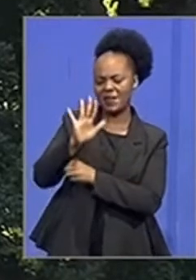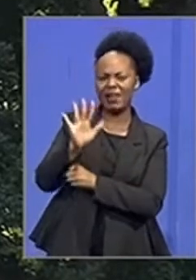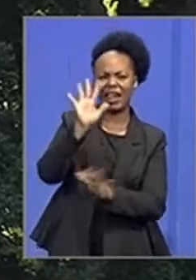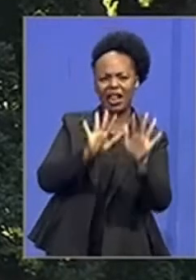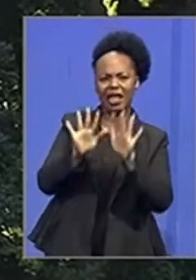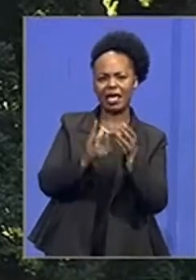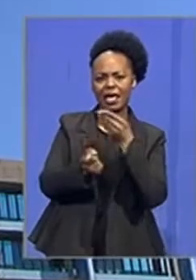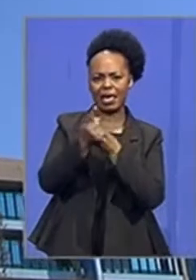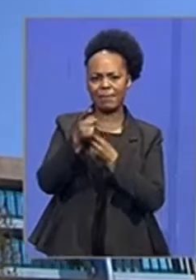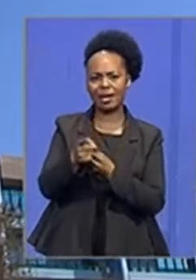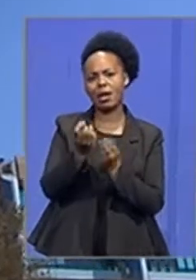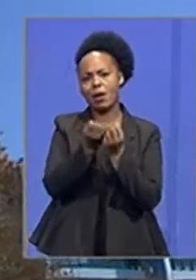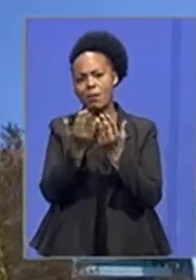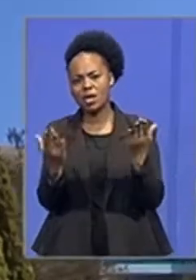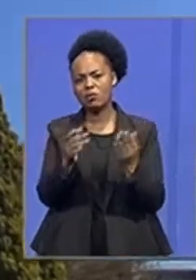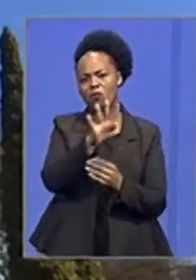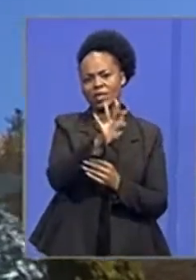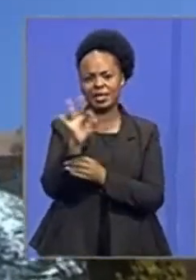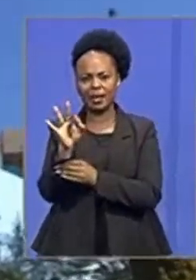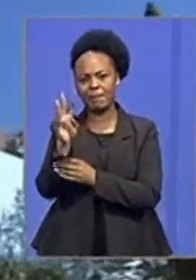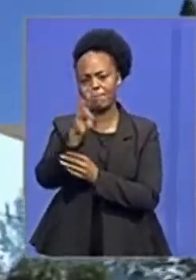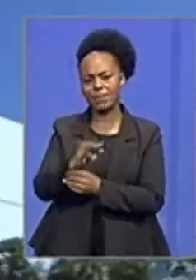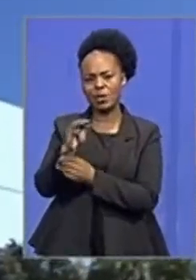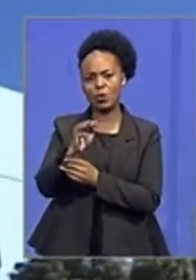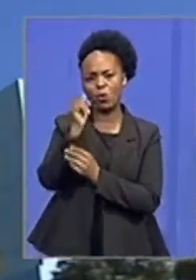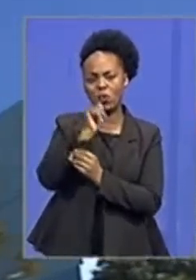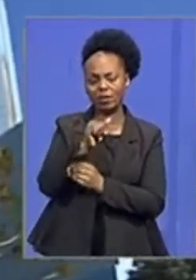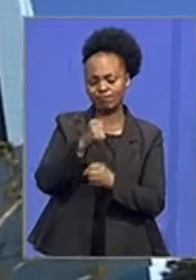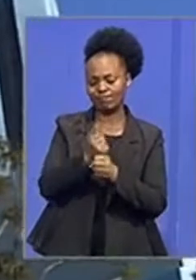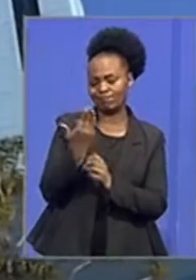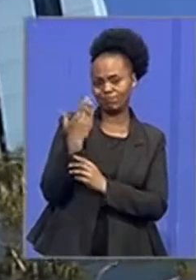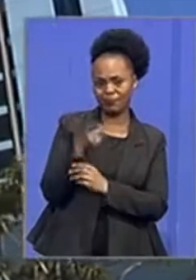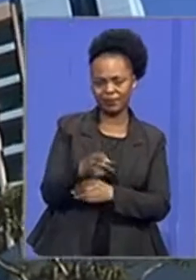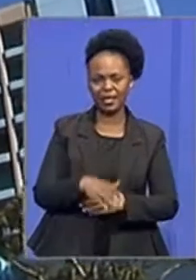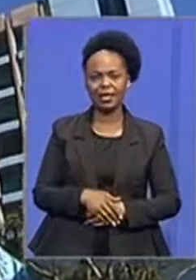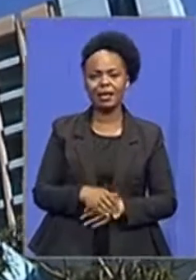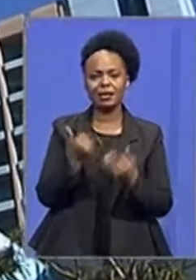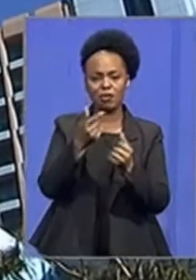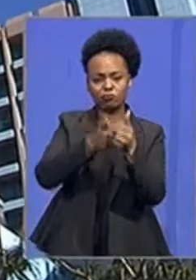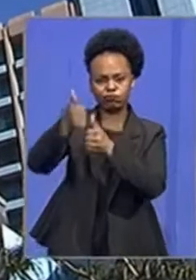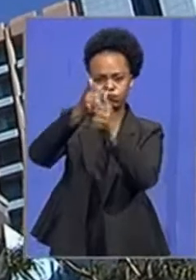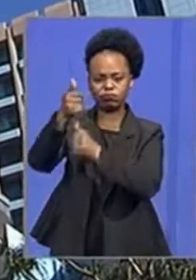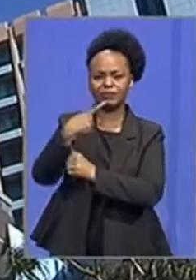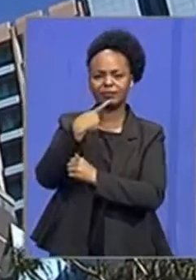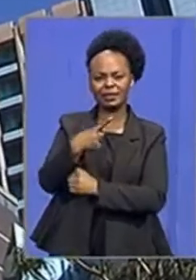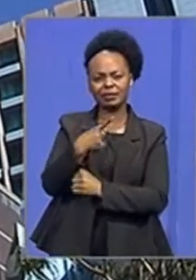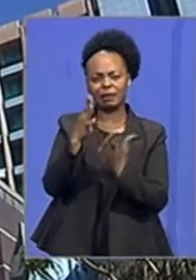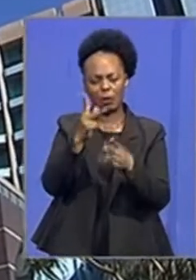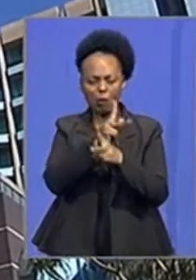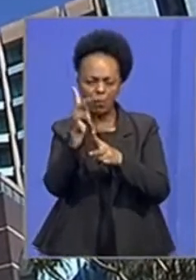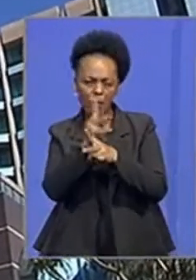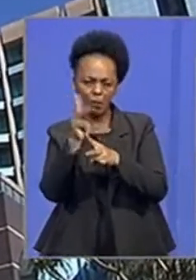country and the country. We have a of who live in country live in